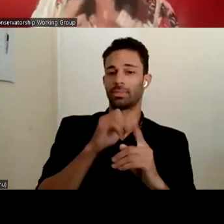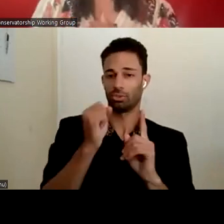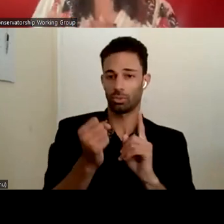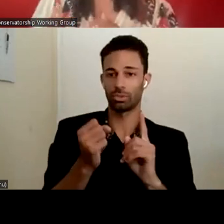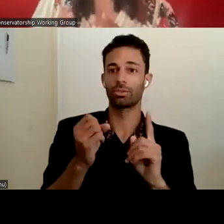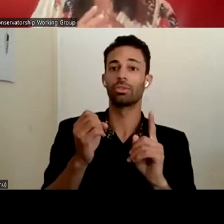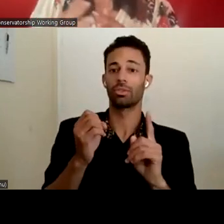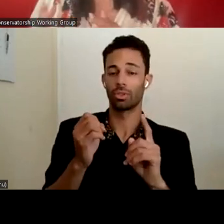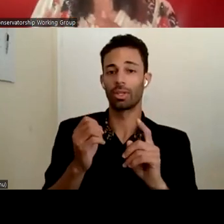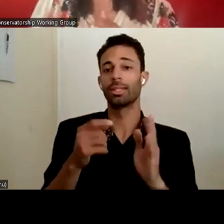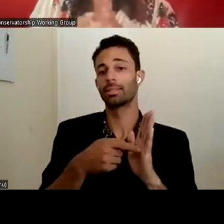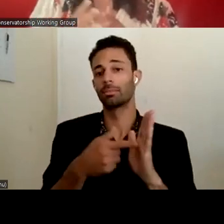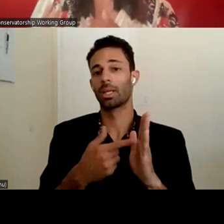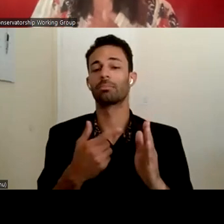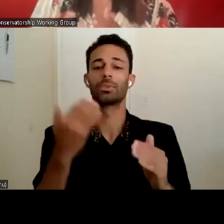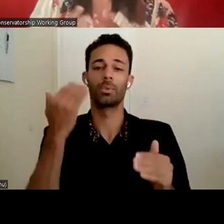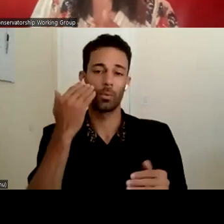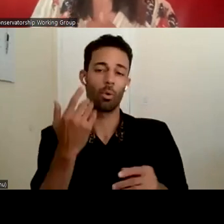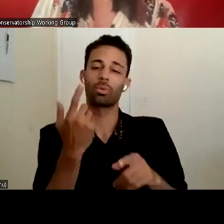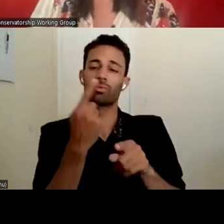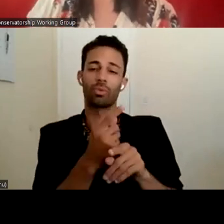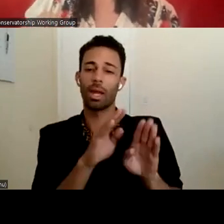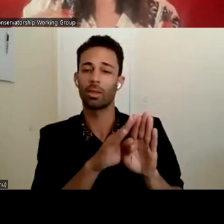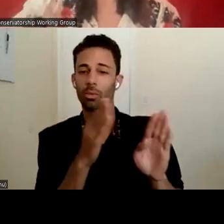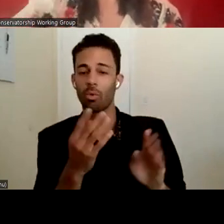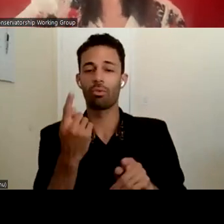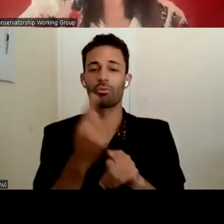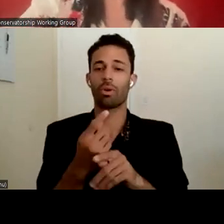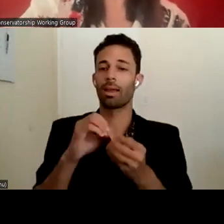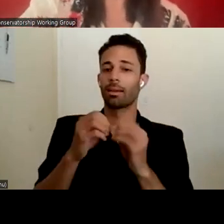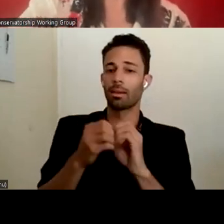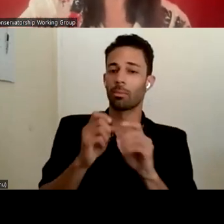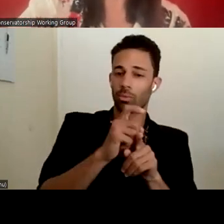know, like, what is the right door? What is the right number to call for that immediate relief?